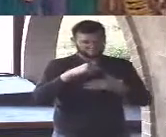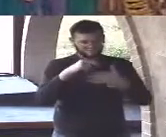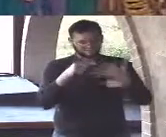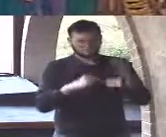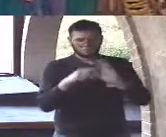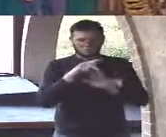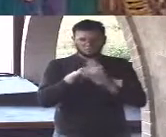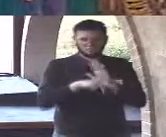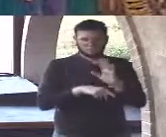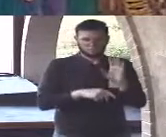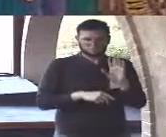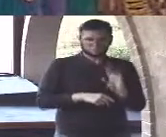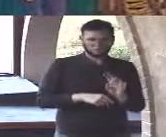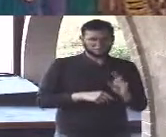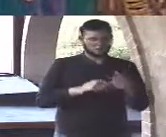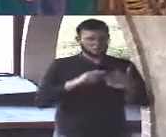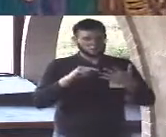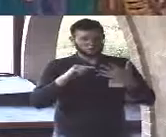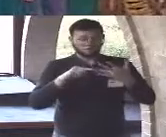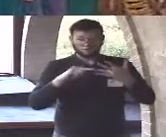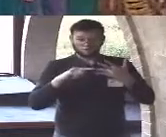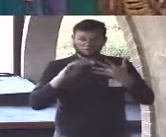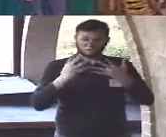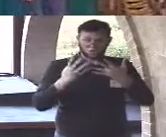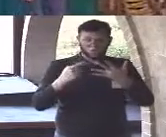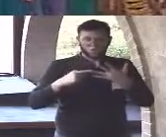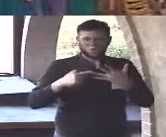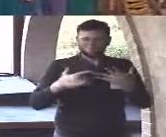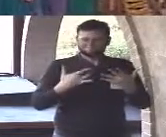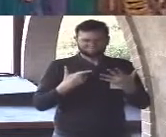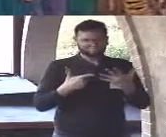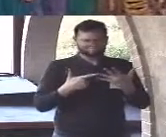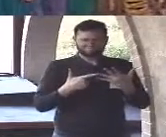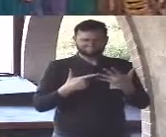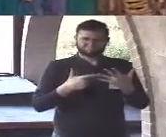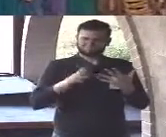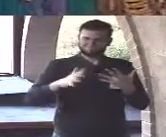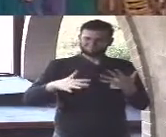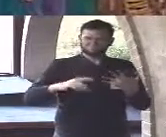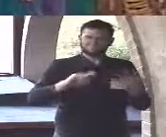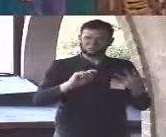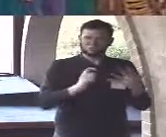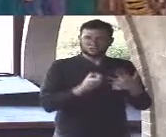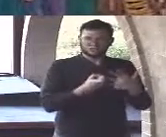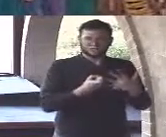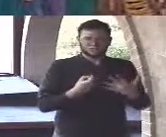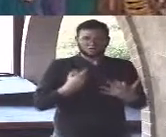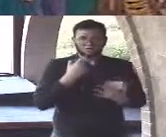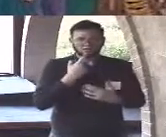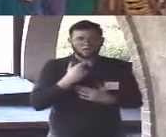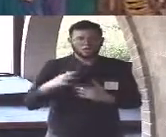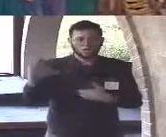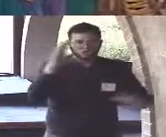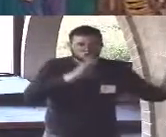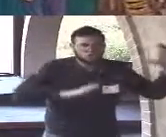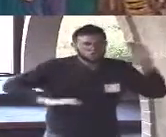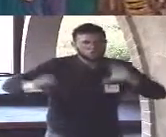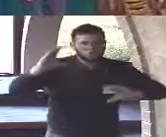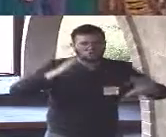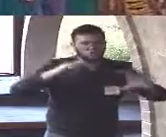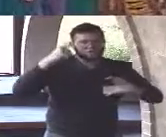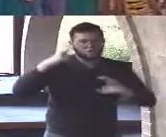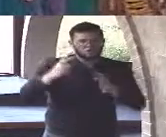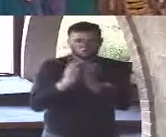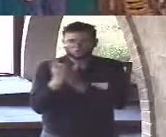affirming a free and responsible search for truth and meaning because i personally don't believe